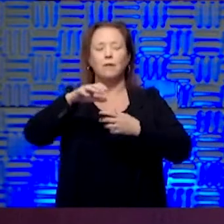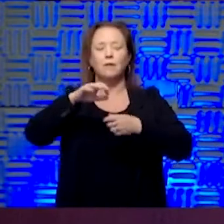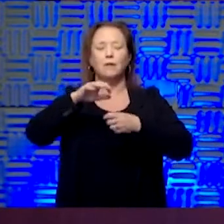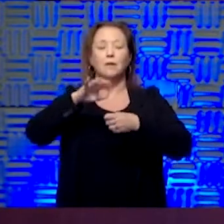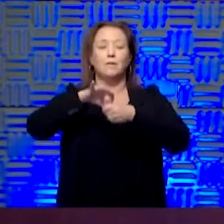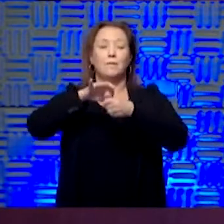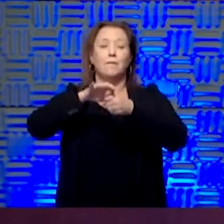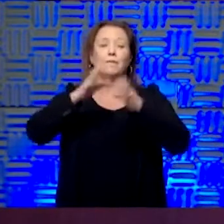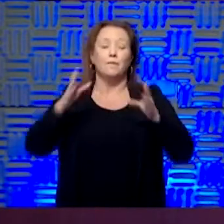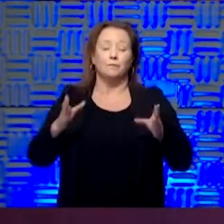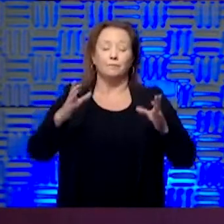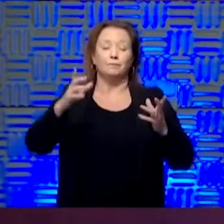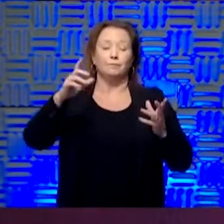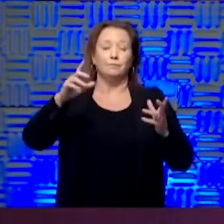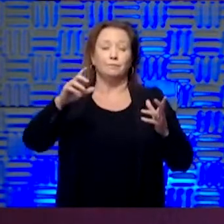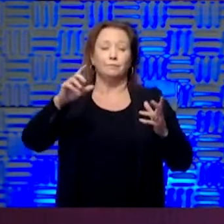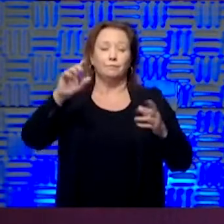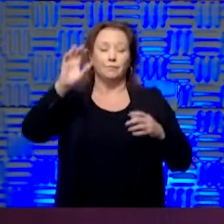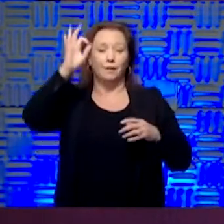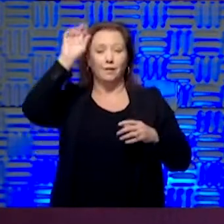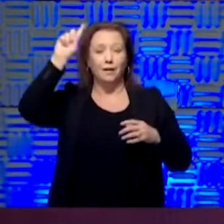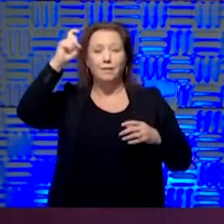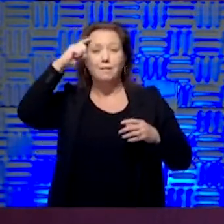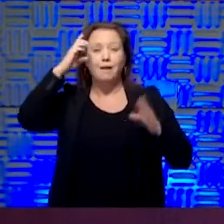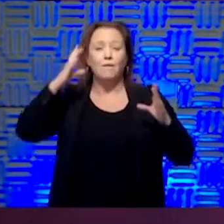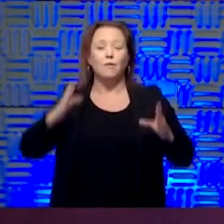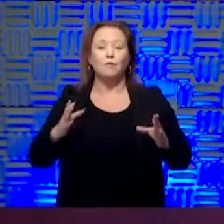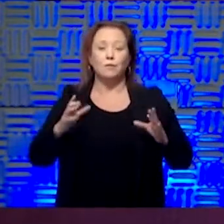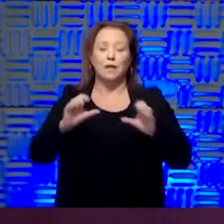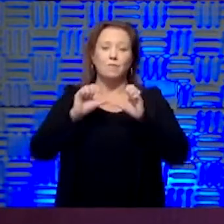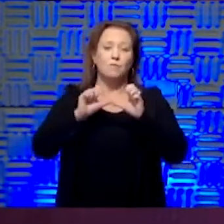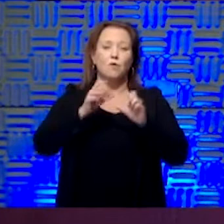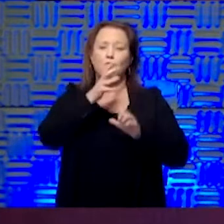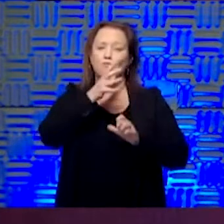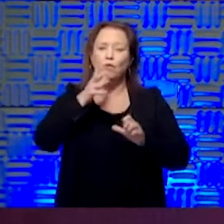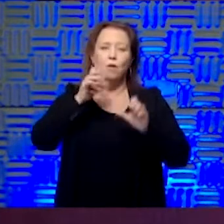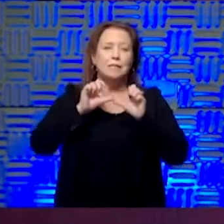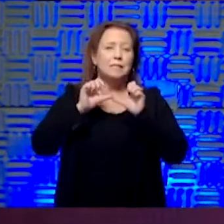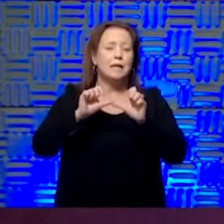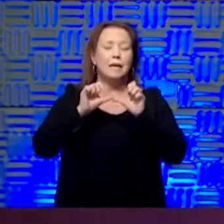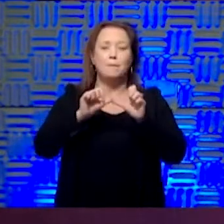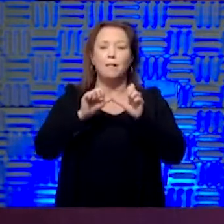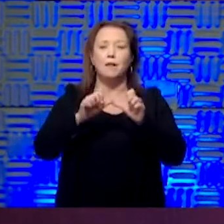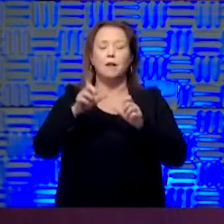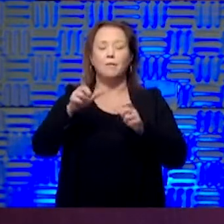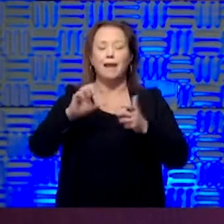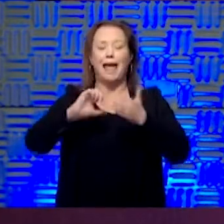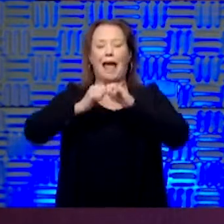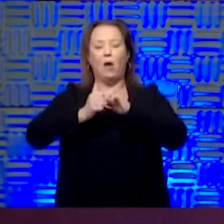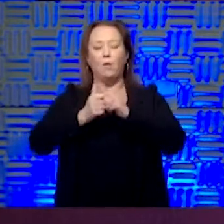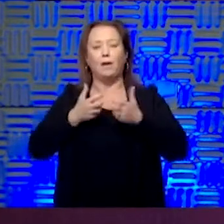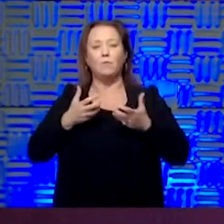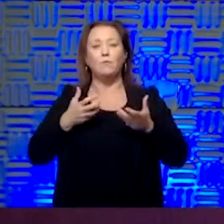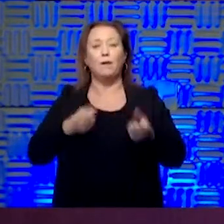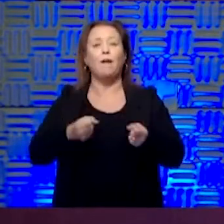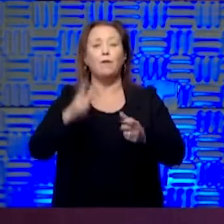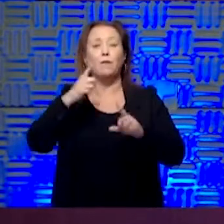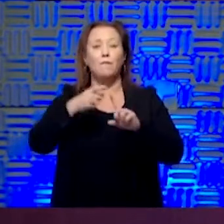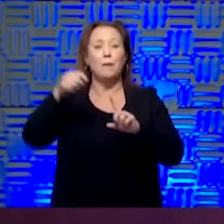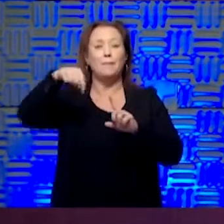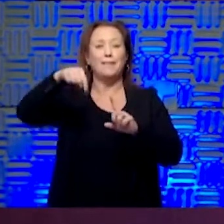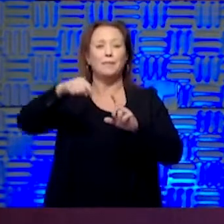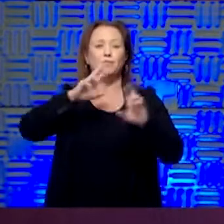and not forget about our rural providers in that respect, that rural sustainability is going to be a big piece of how we recover from the COVID